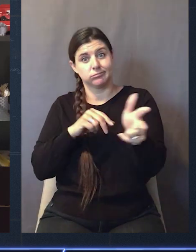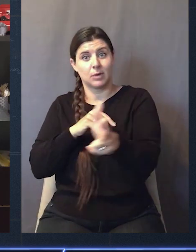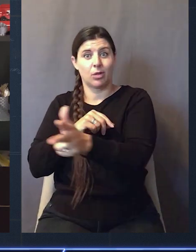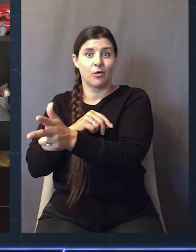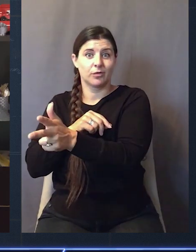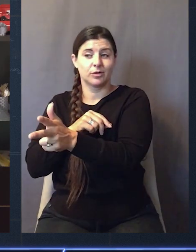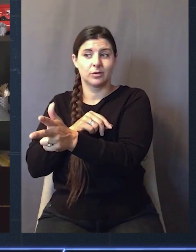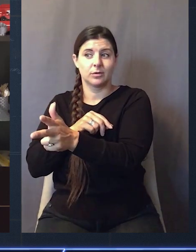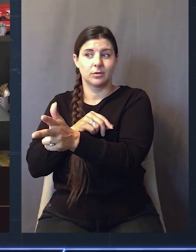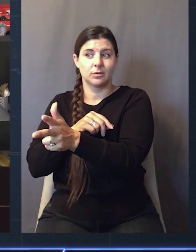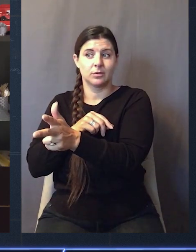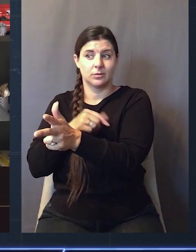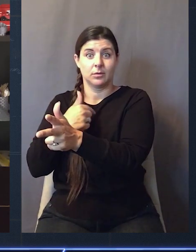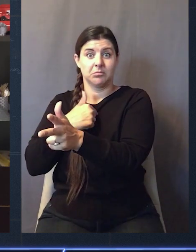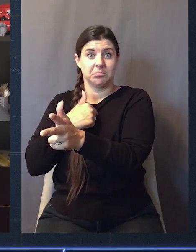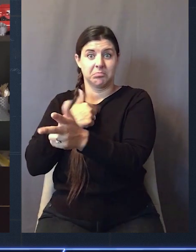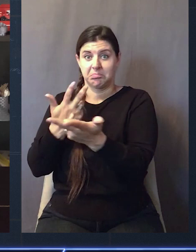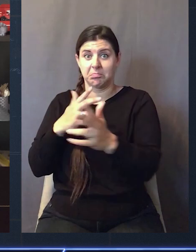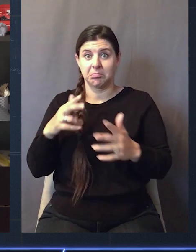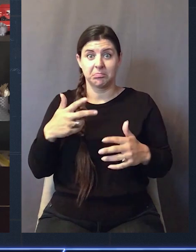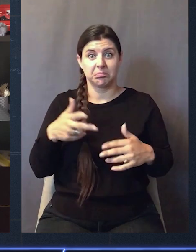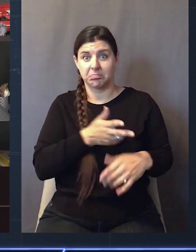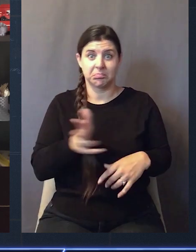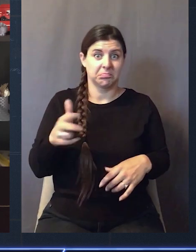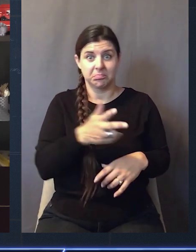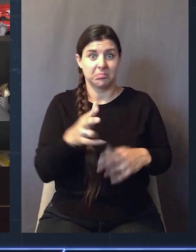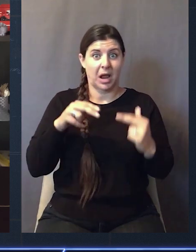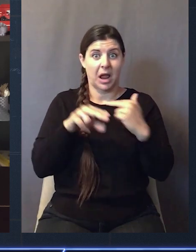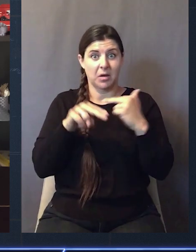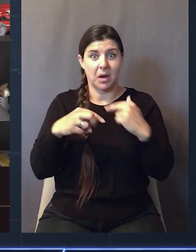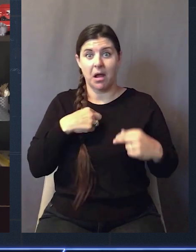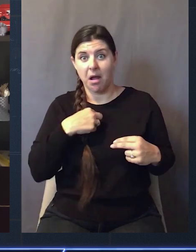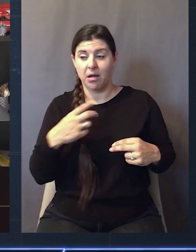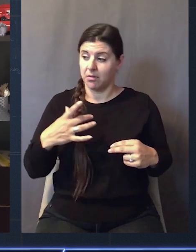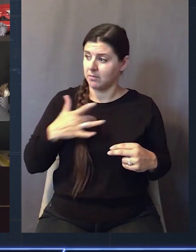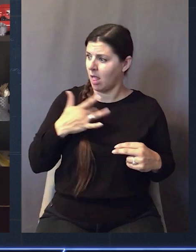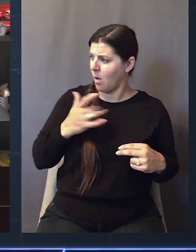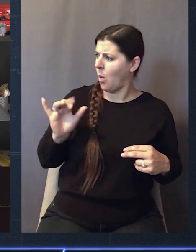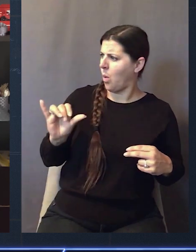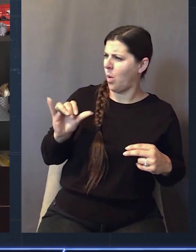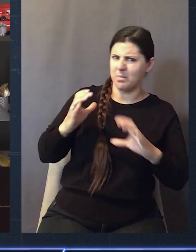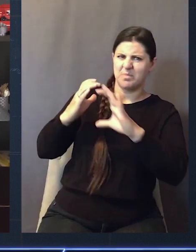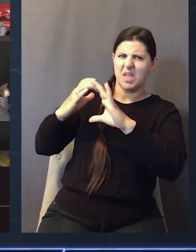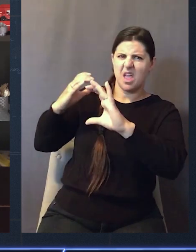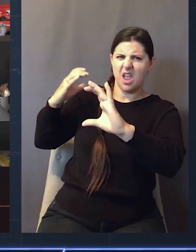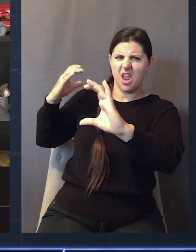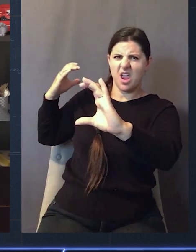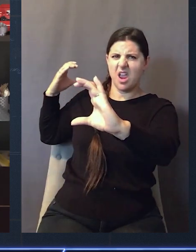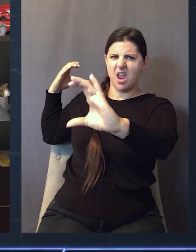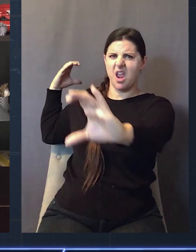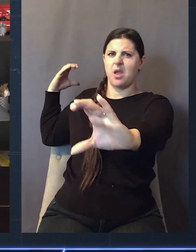or so in, he signals to go off to a rest stop. And through the twists and turns on the highway,